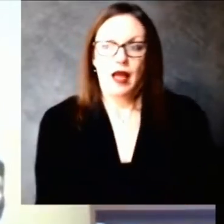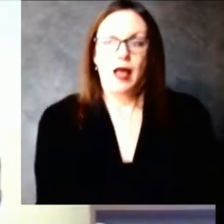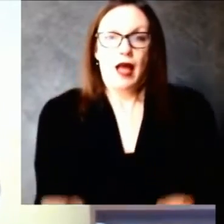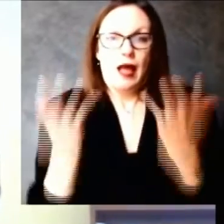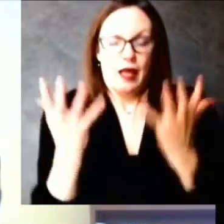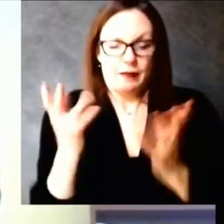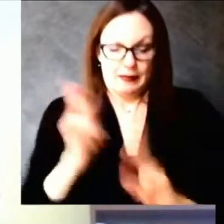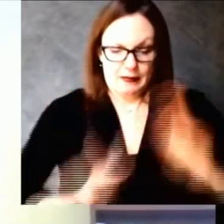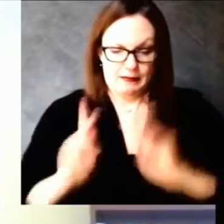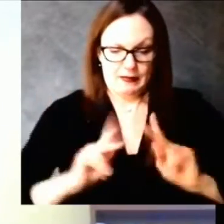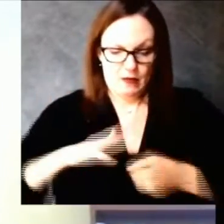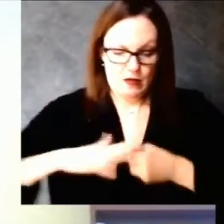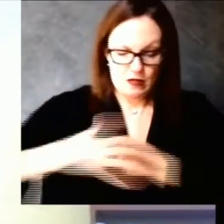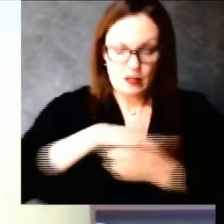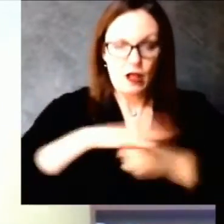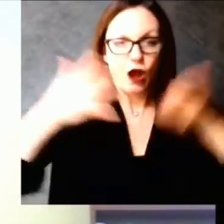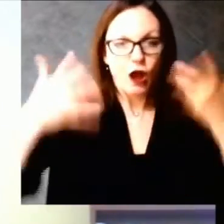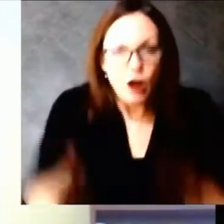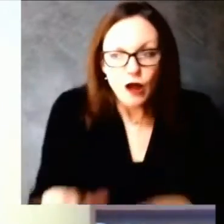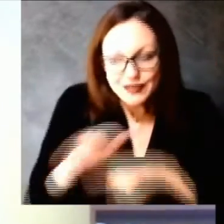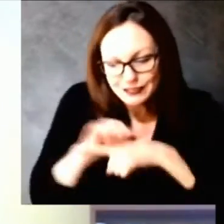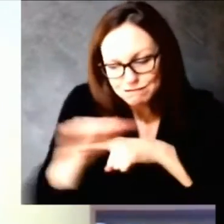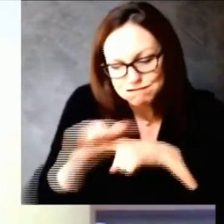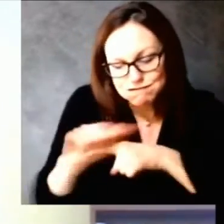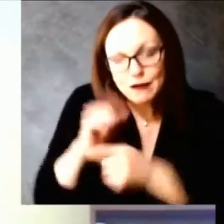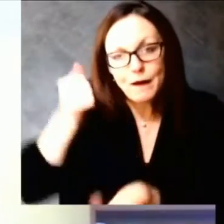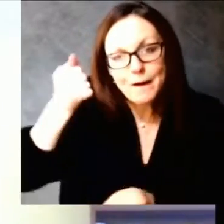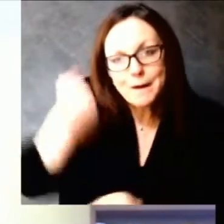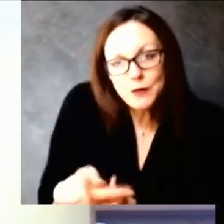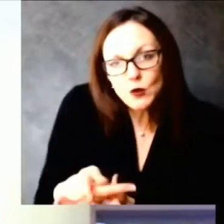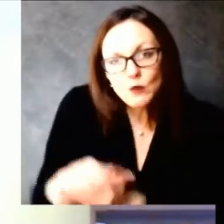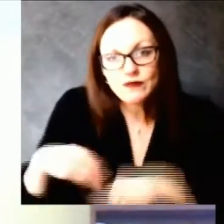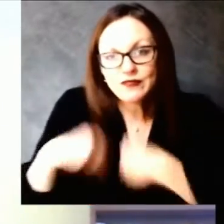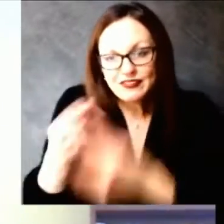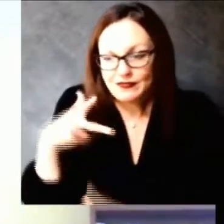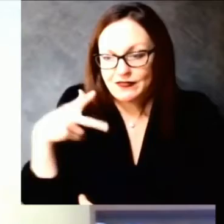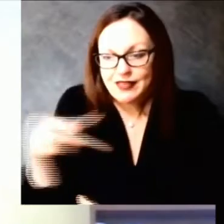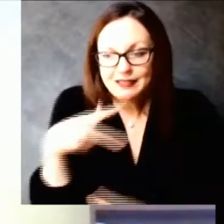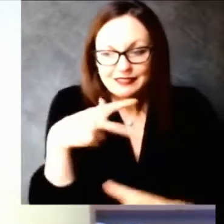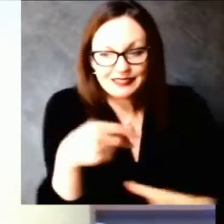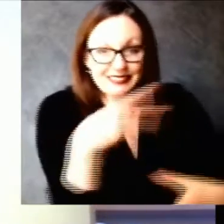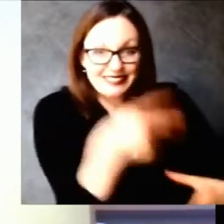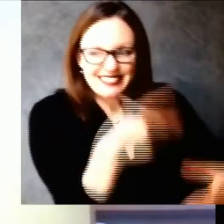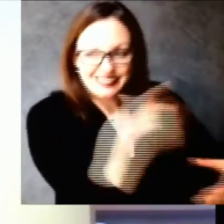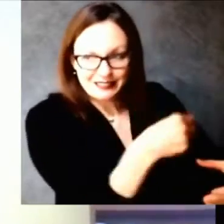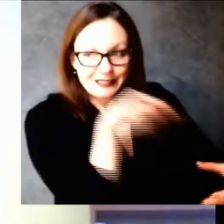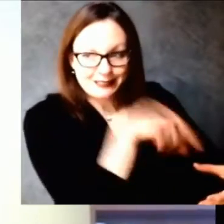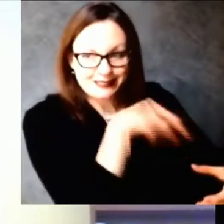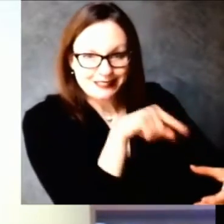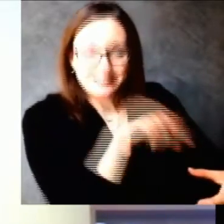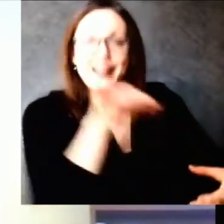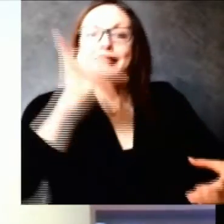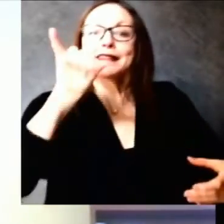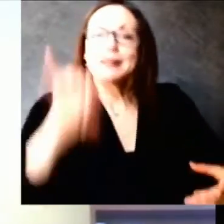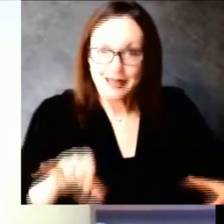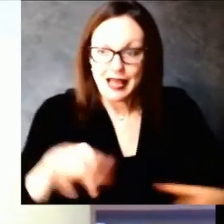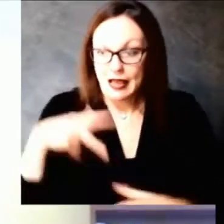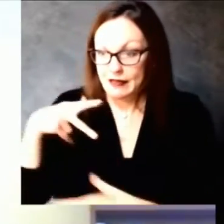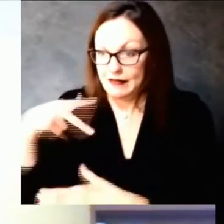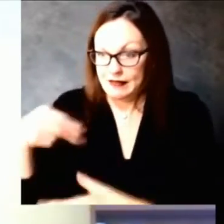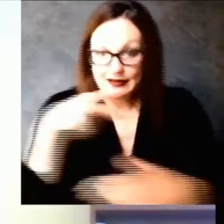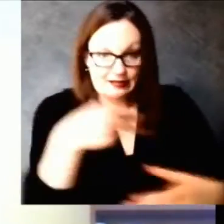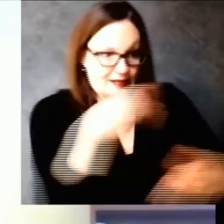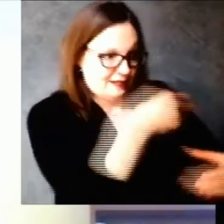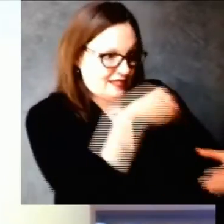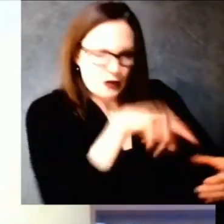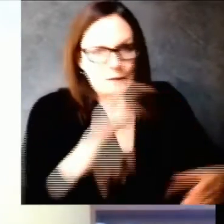about who will receive how much vaccine if mercy health actually was told by us they're receiving 2 000 vaccines and they